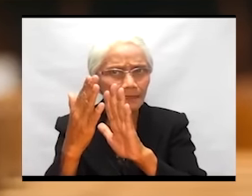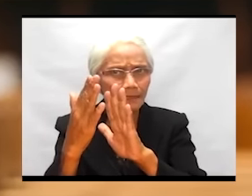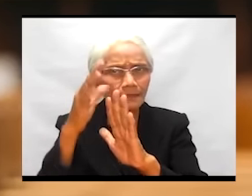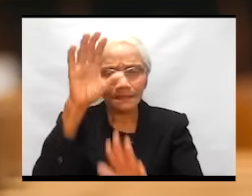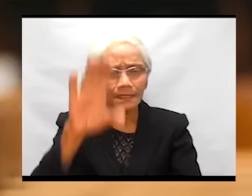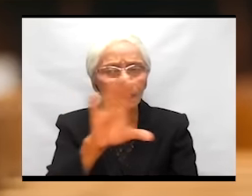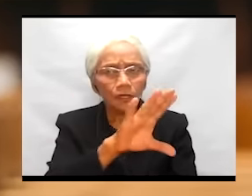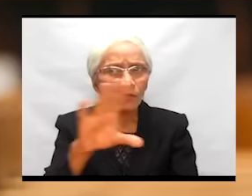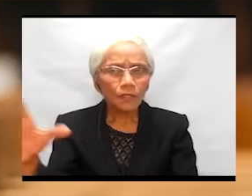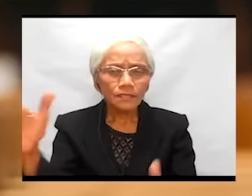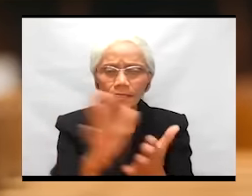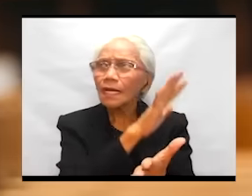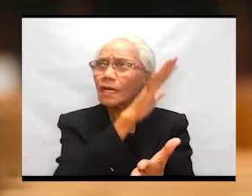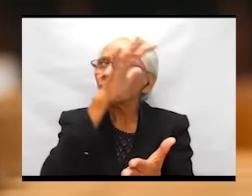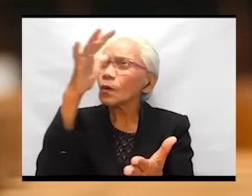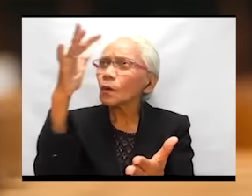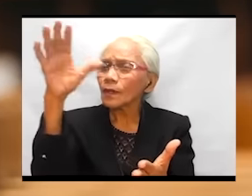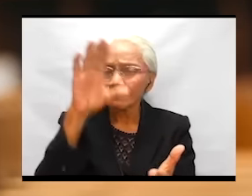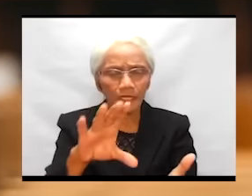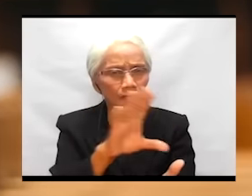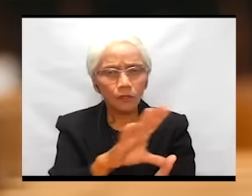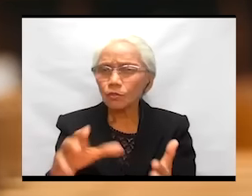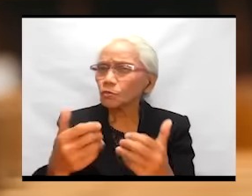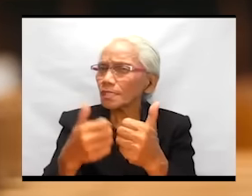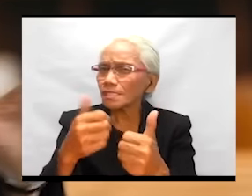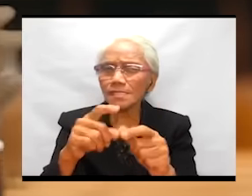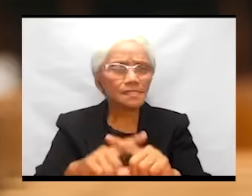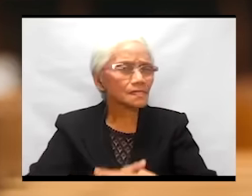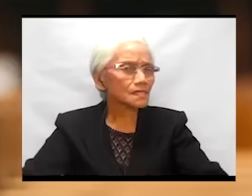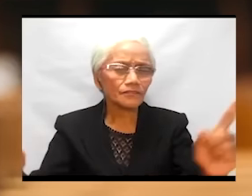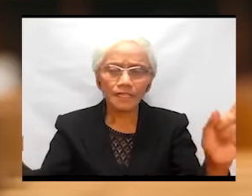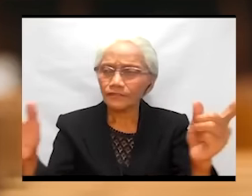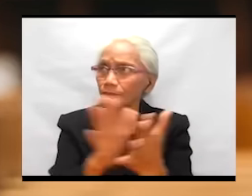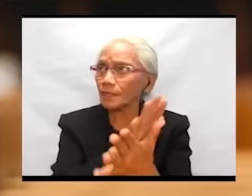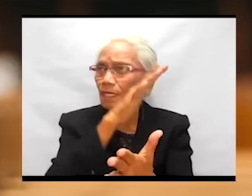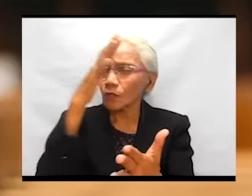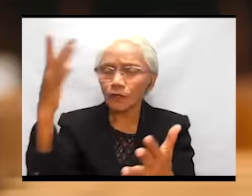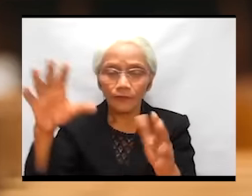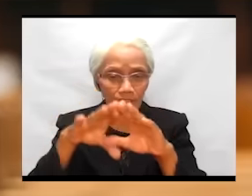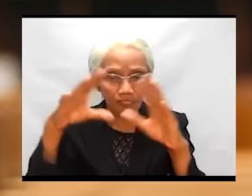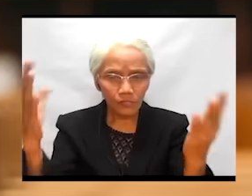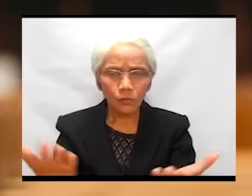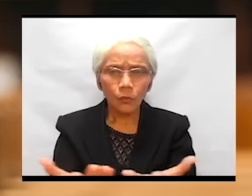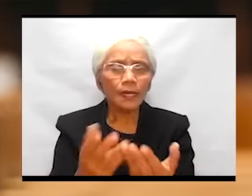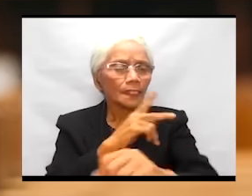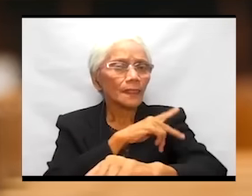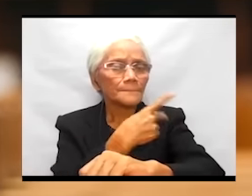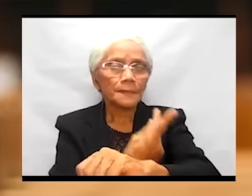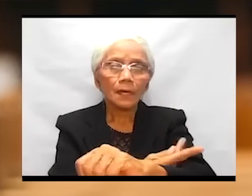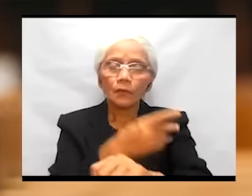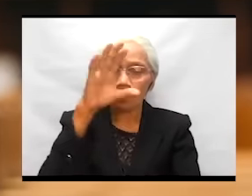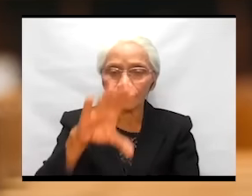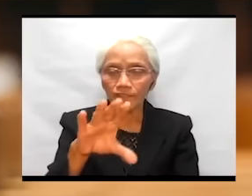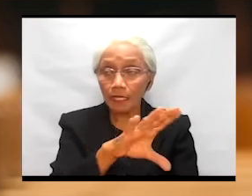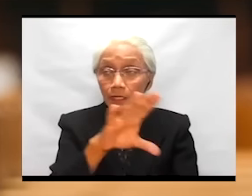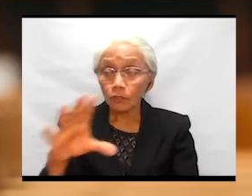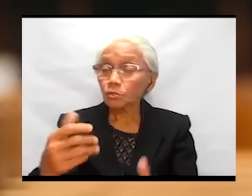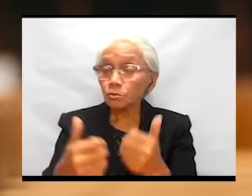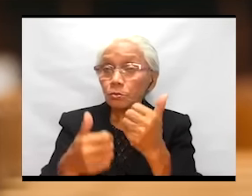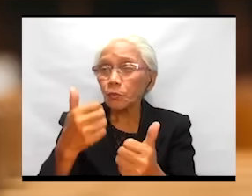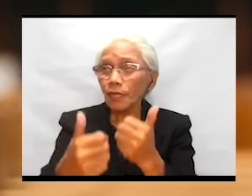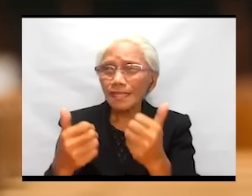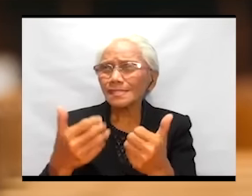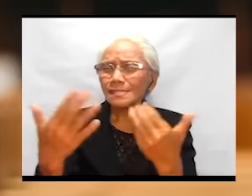the glory of the cross, which is different from the glory of this world. It is the power of the cross,